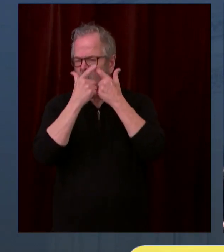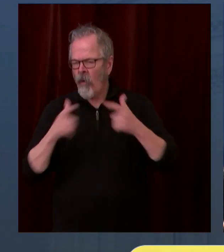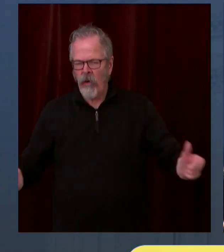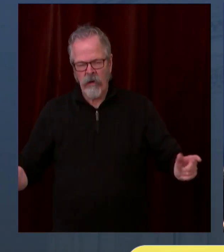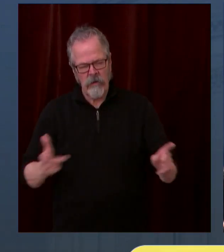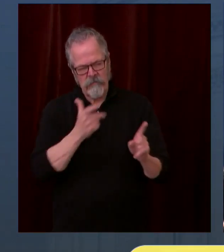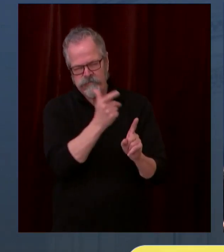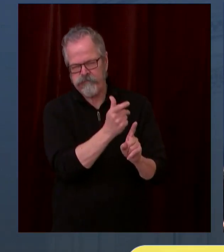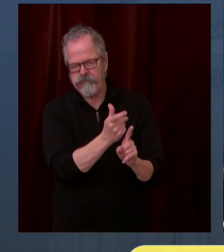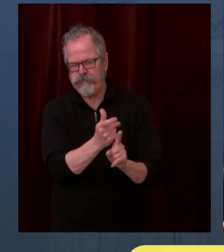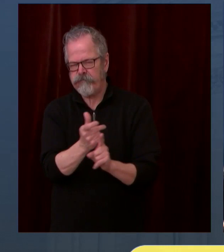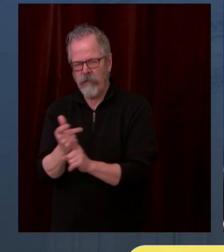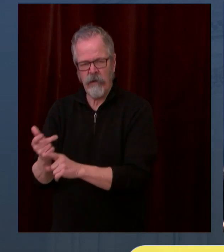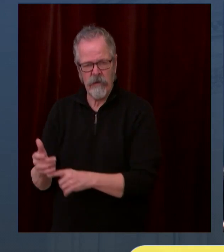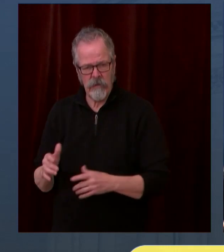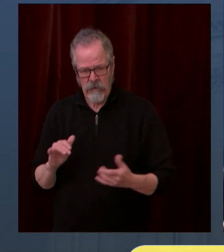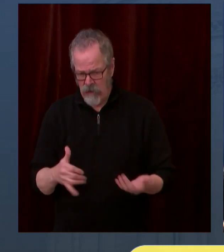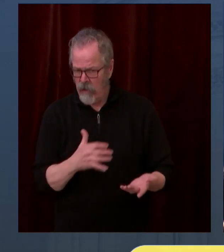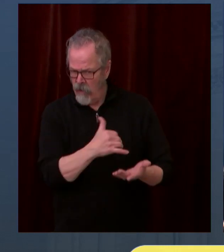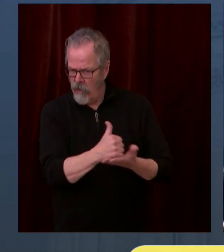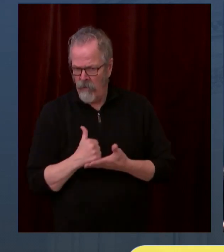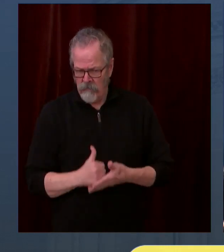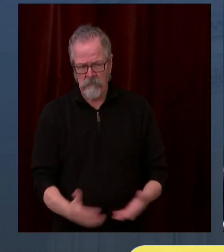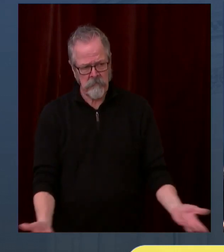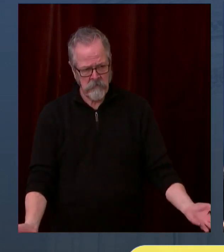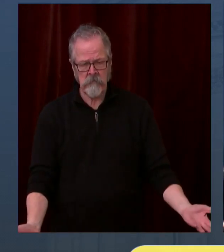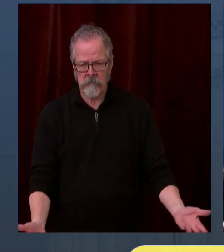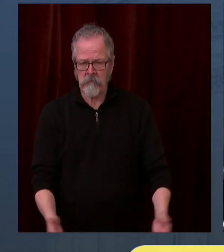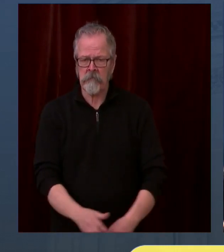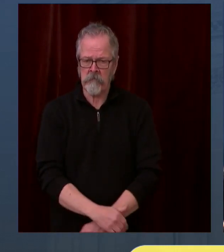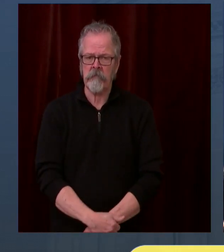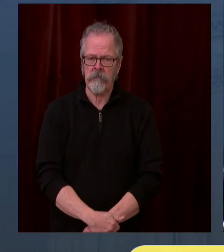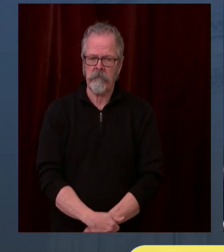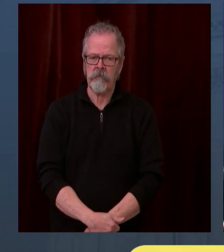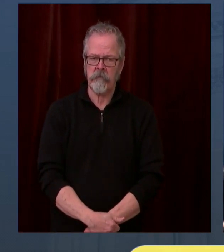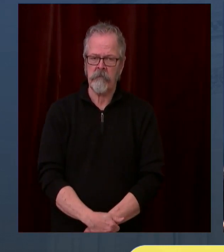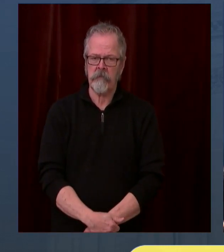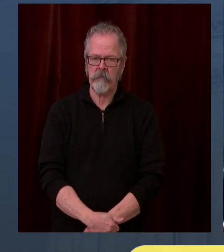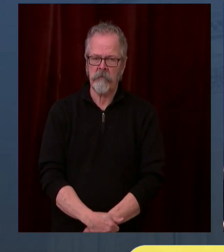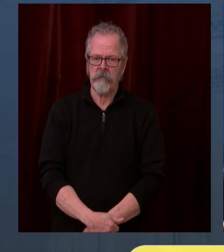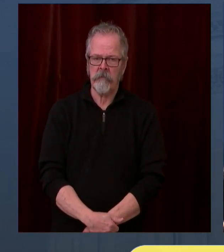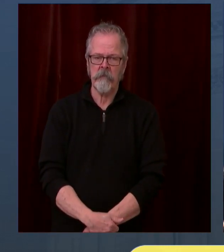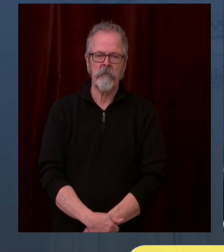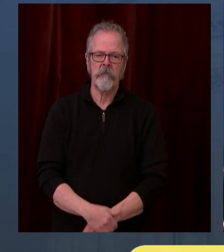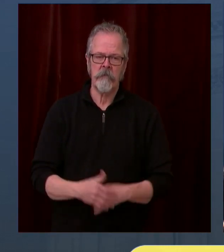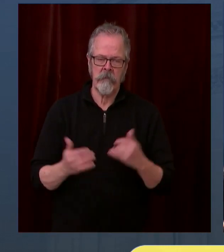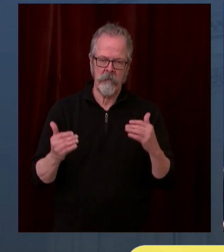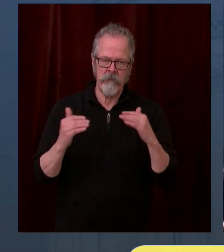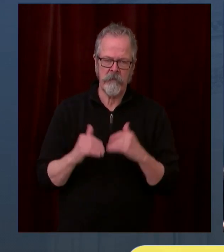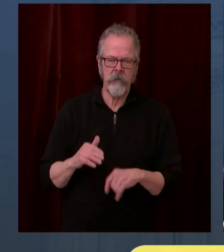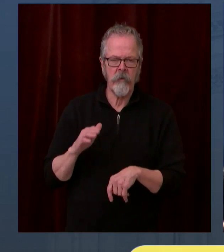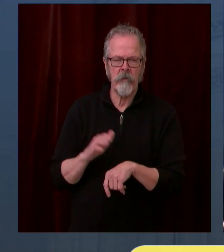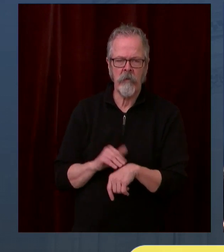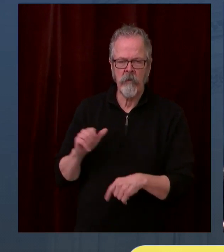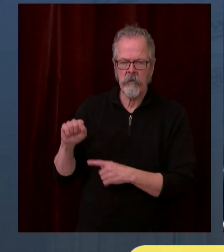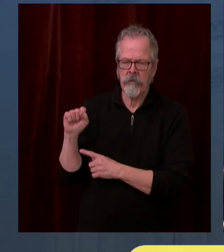excited about it. I think it's a big leap forward for the state of Washington today. Next question, with the Seattle Times.